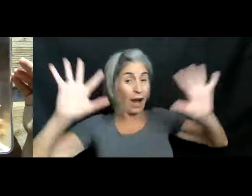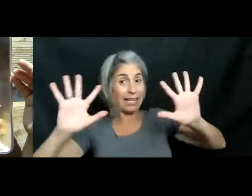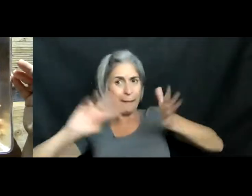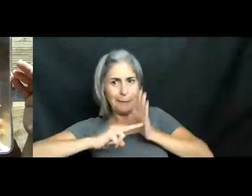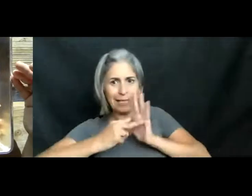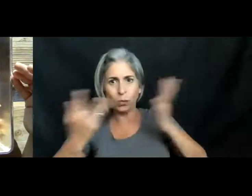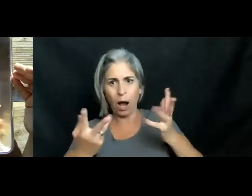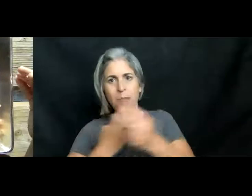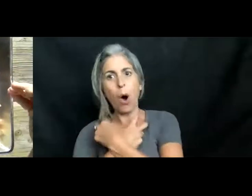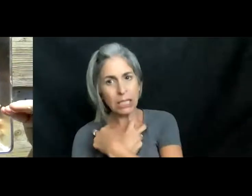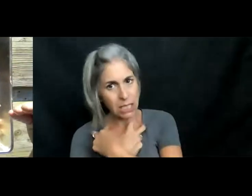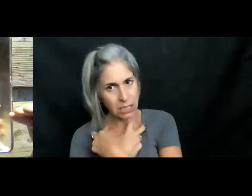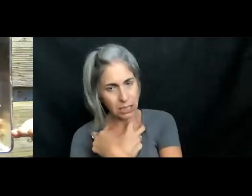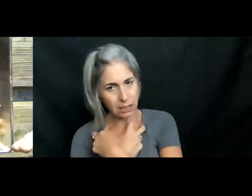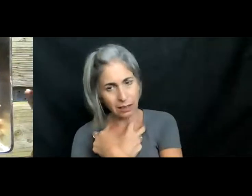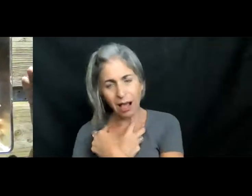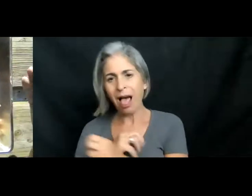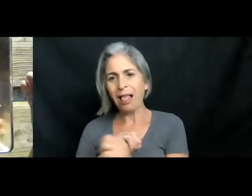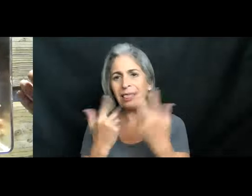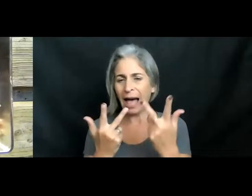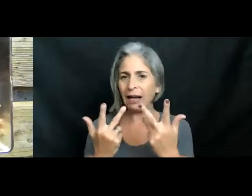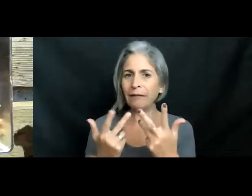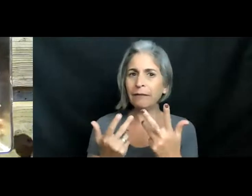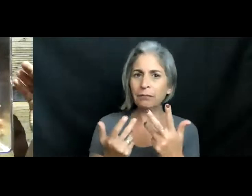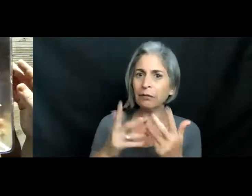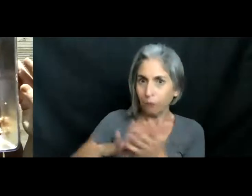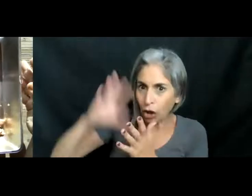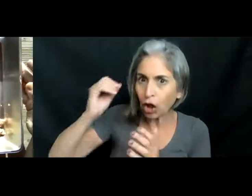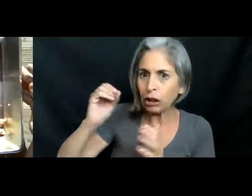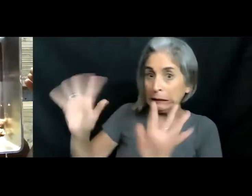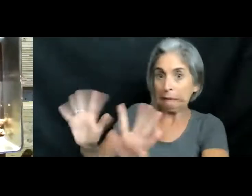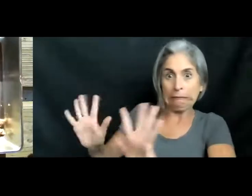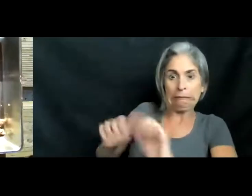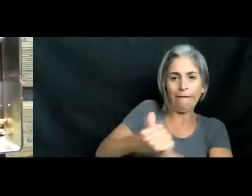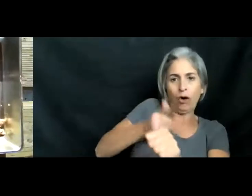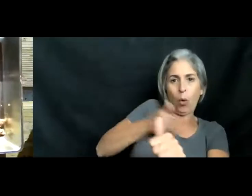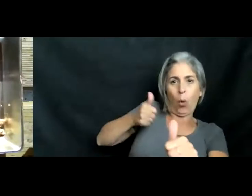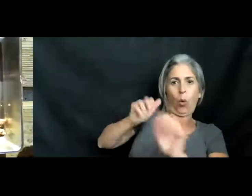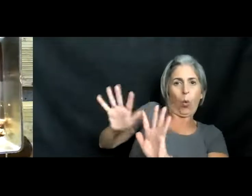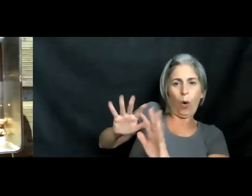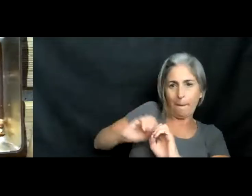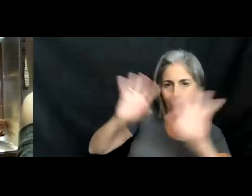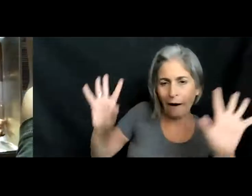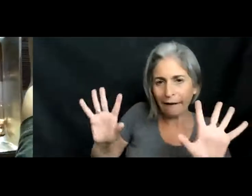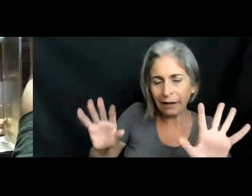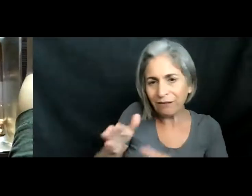And a lot of different organisms have learned that and will avoid brightly colored things. And